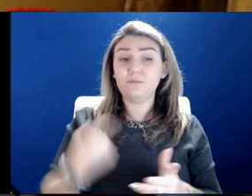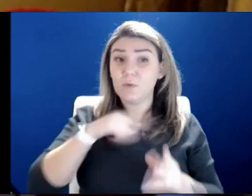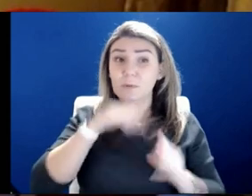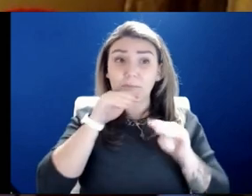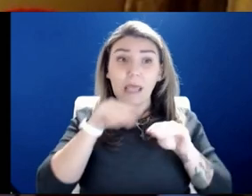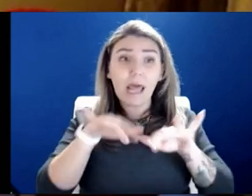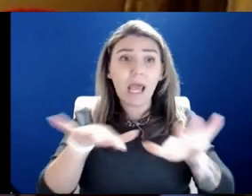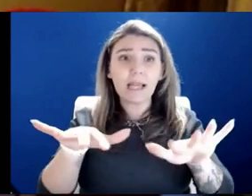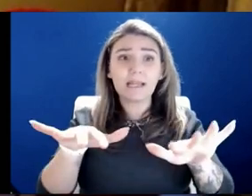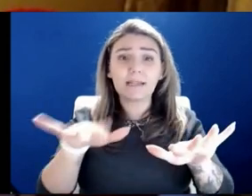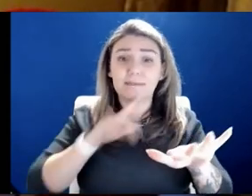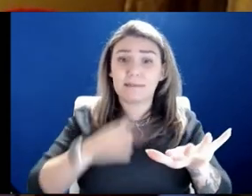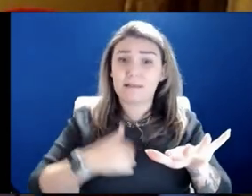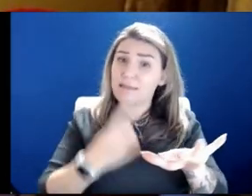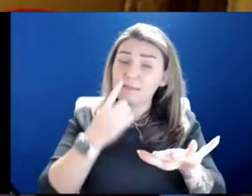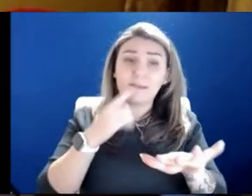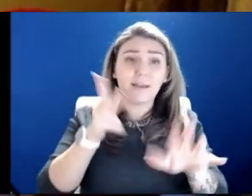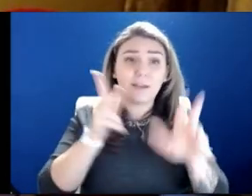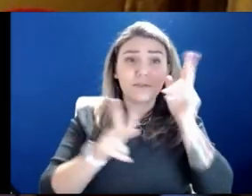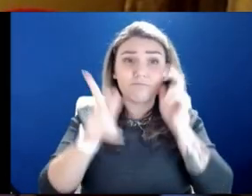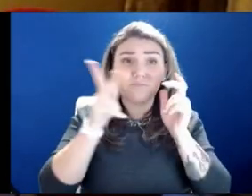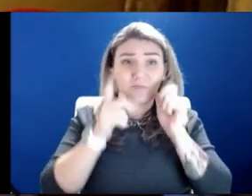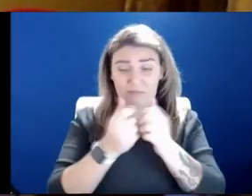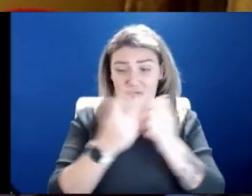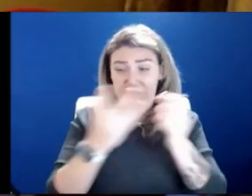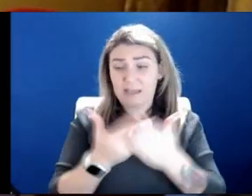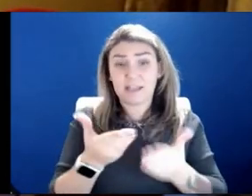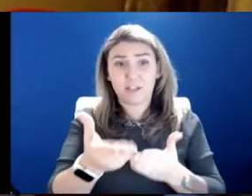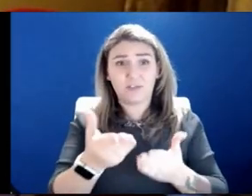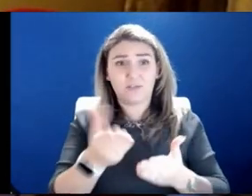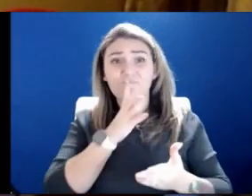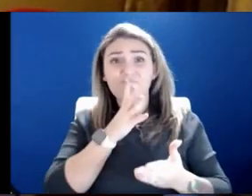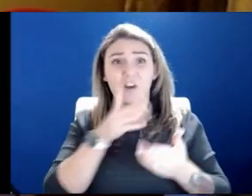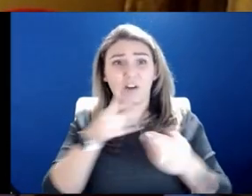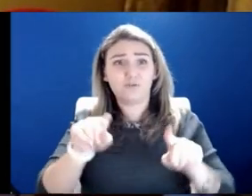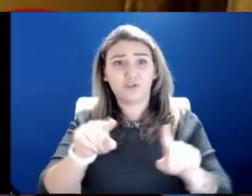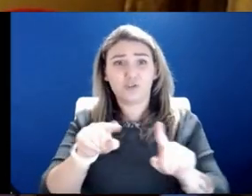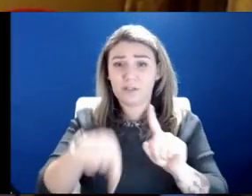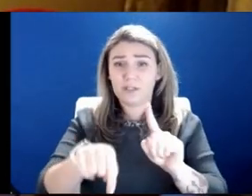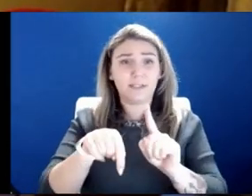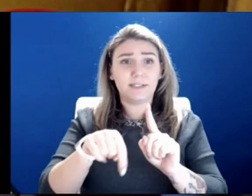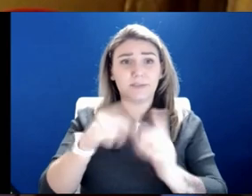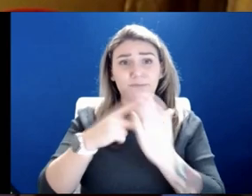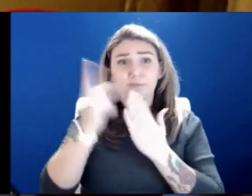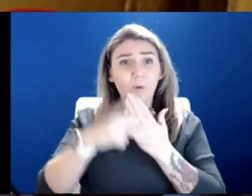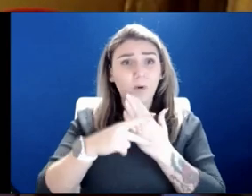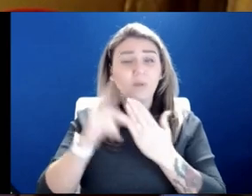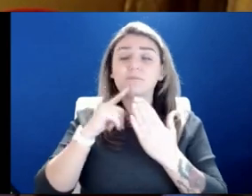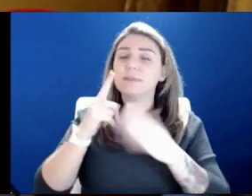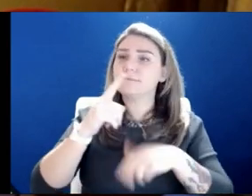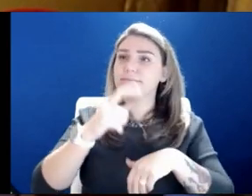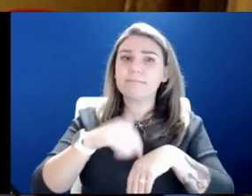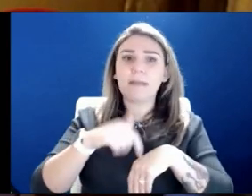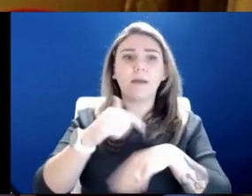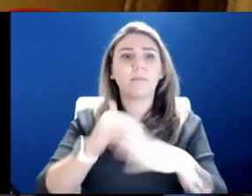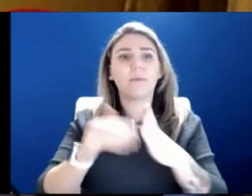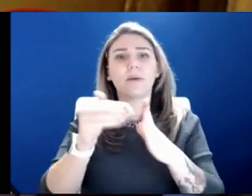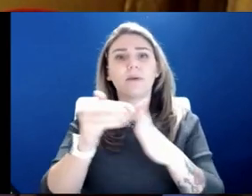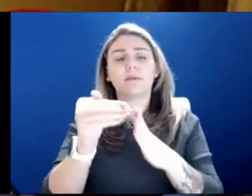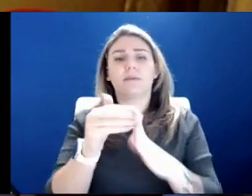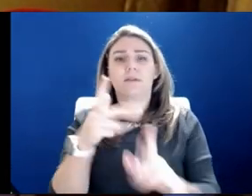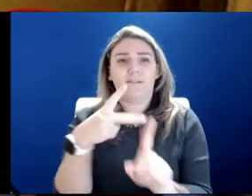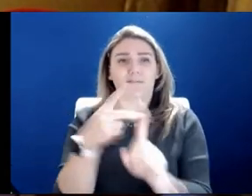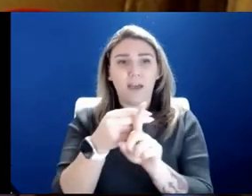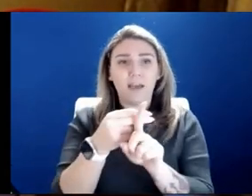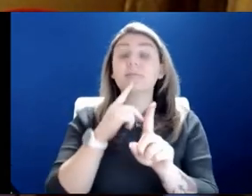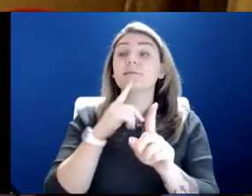have, I think, listened to a lot of the stuff that you've talked about on this show time and time again, that getting vaccinated, getting a booster